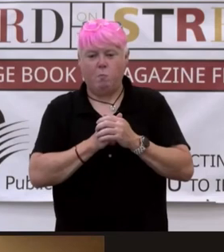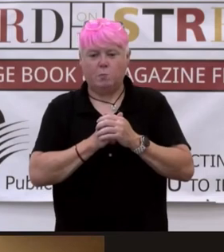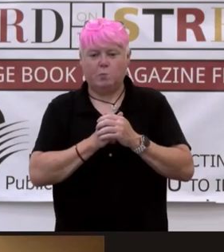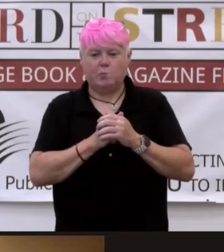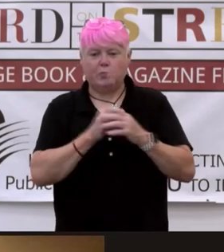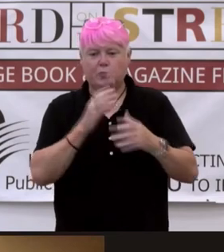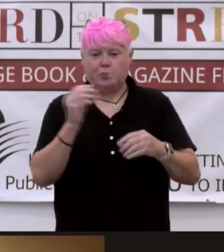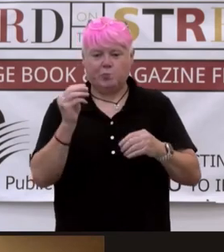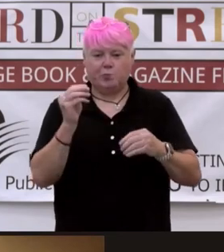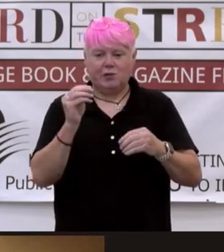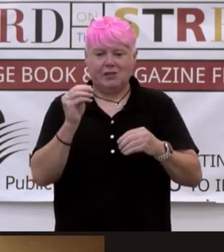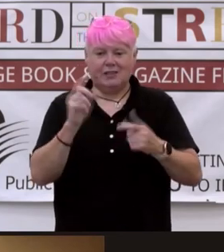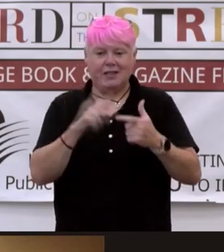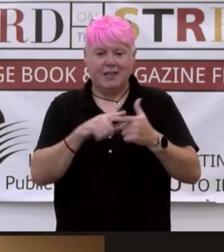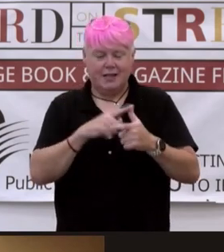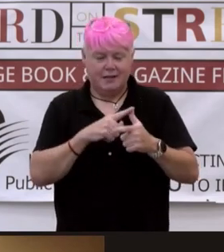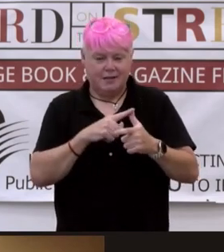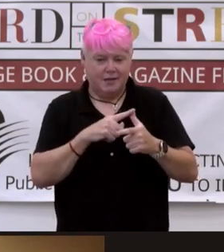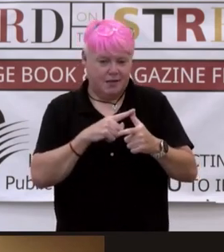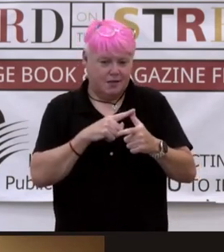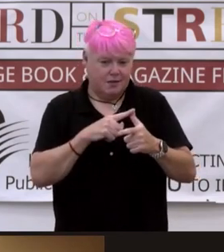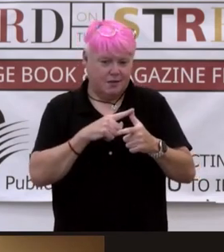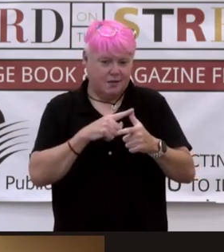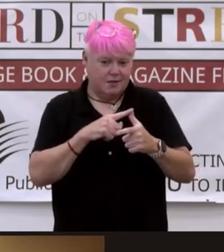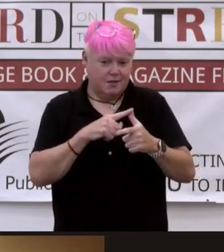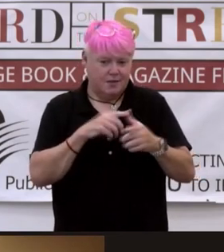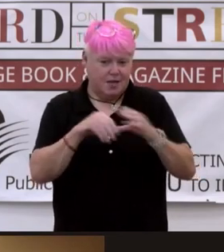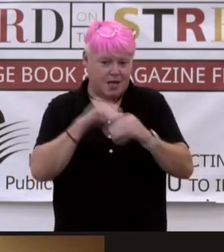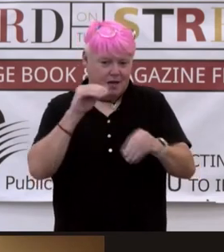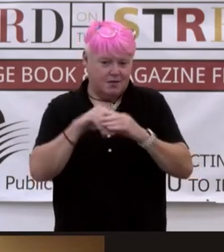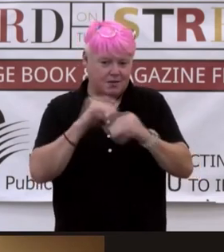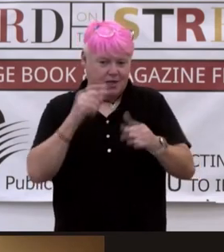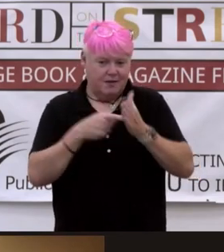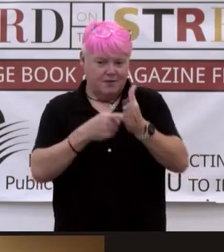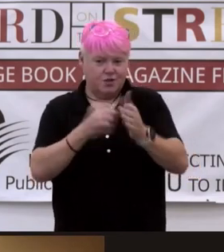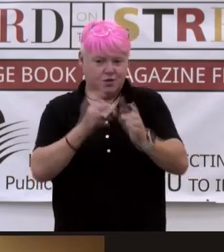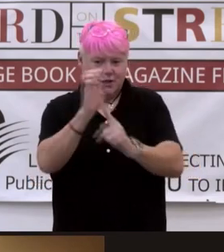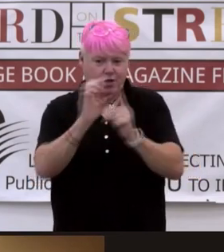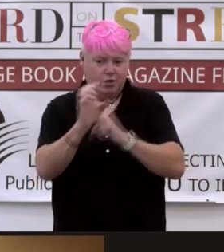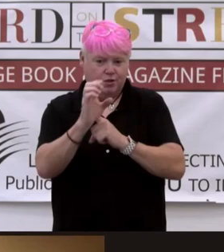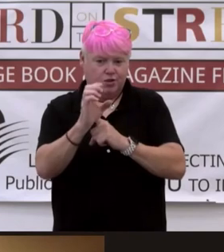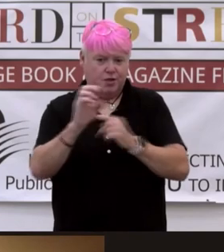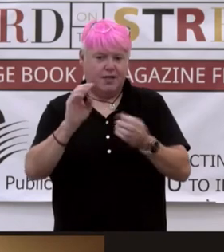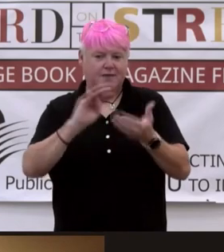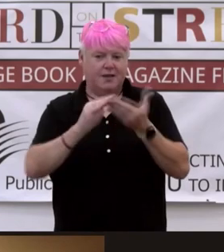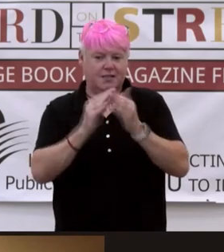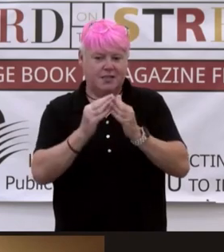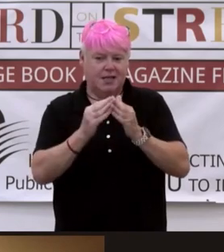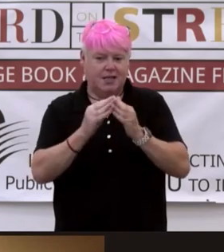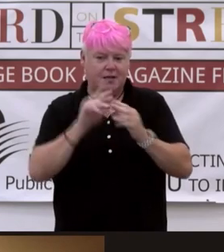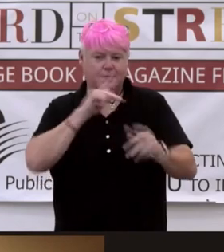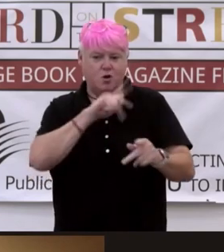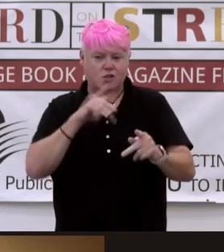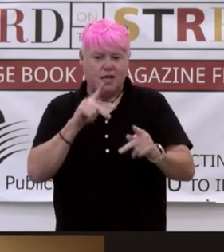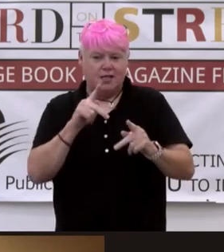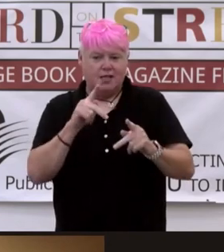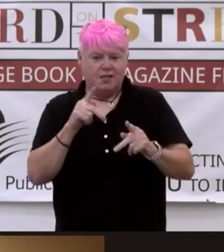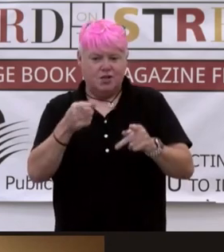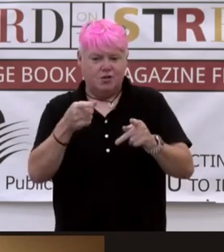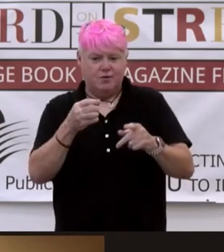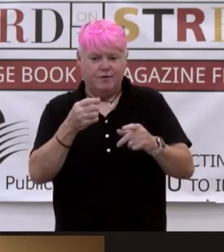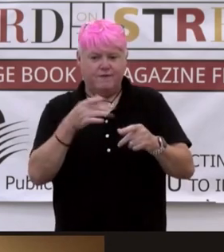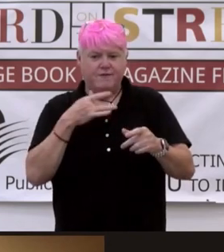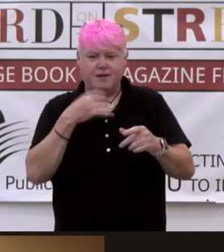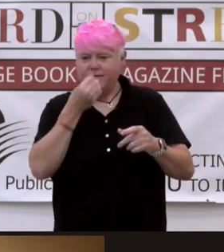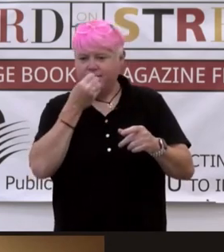And then another question, outside of showing culture or giving the city a personality, do you ever feel food tells you things about the